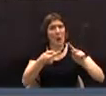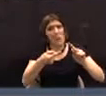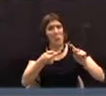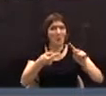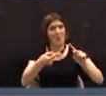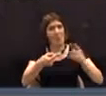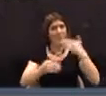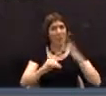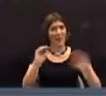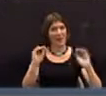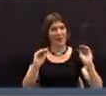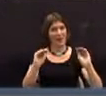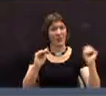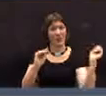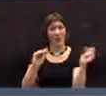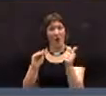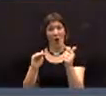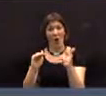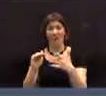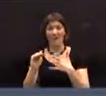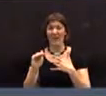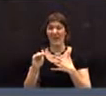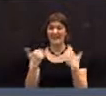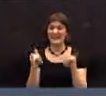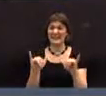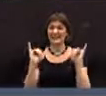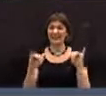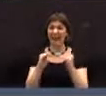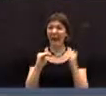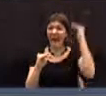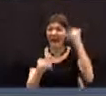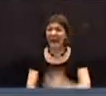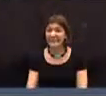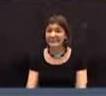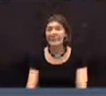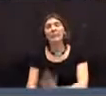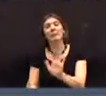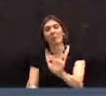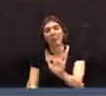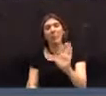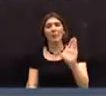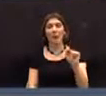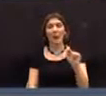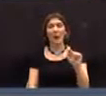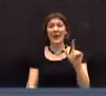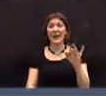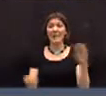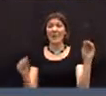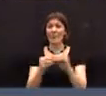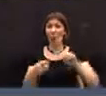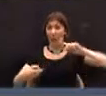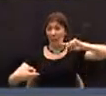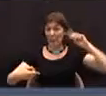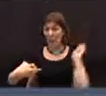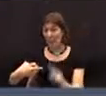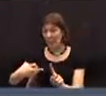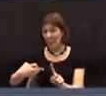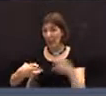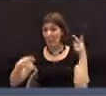which all of them agreed was too high. However, further reductions in town